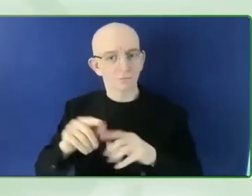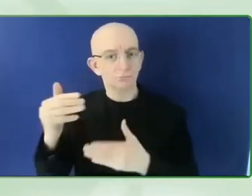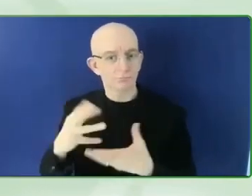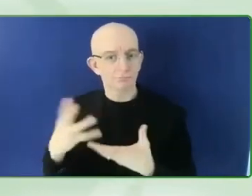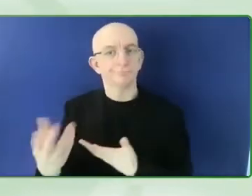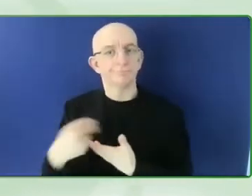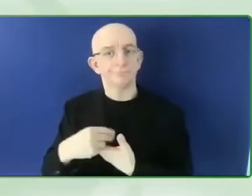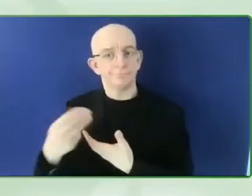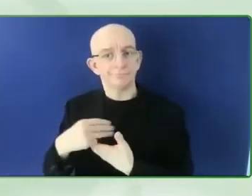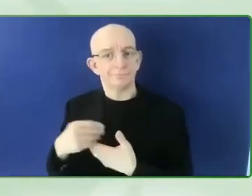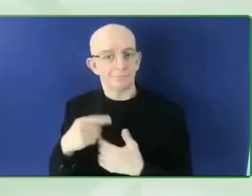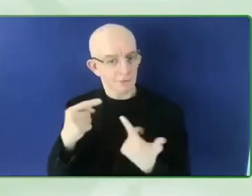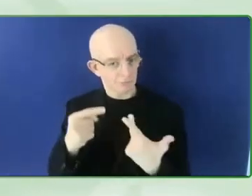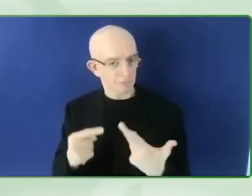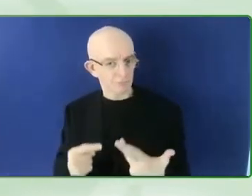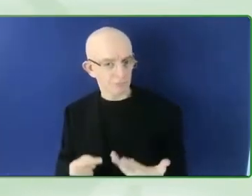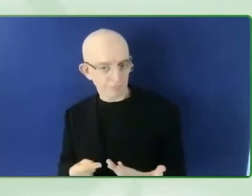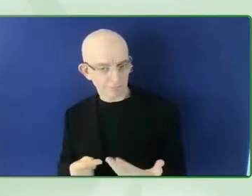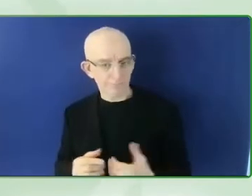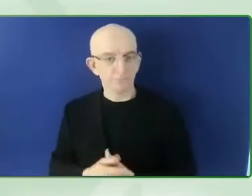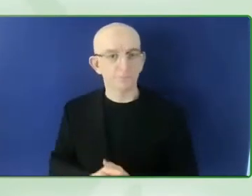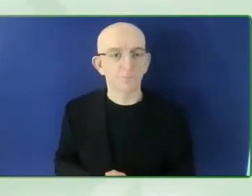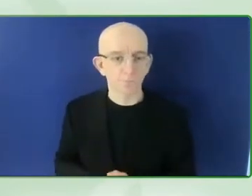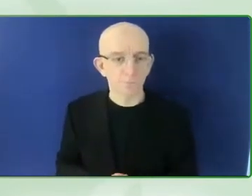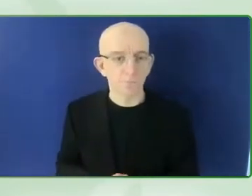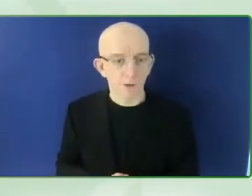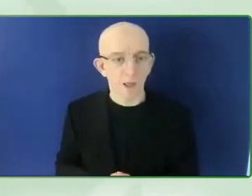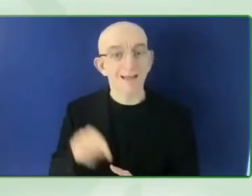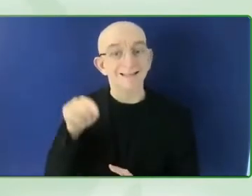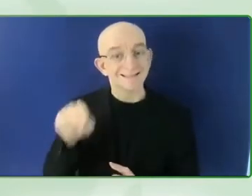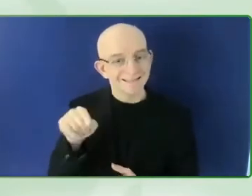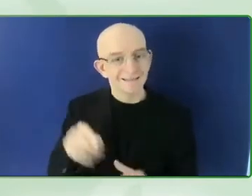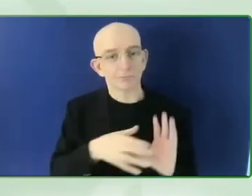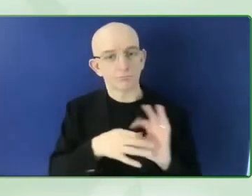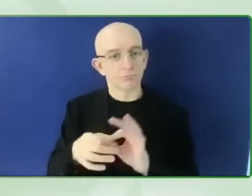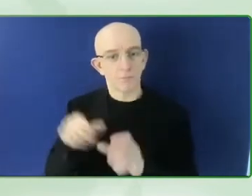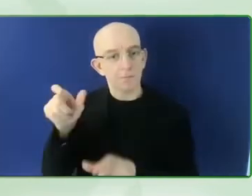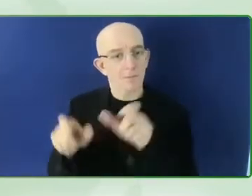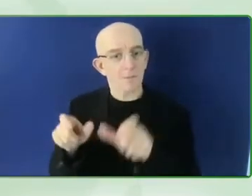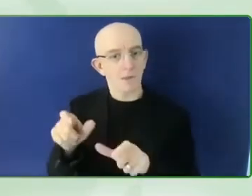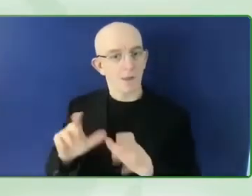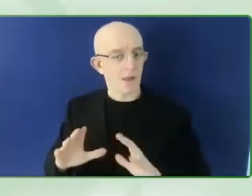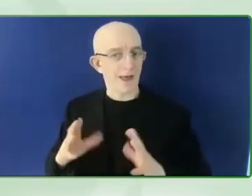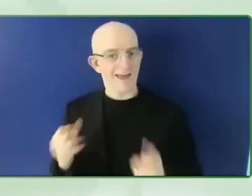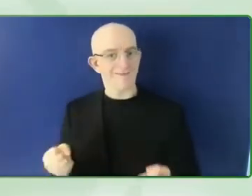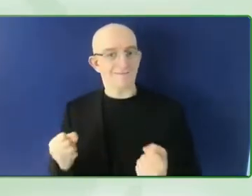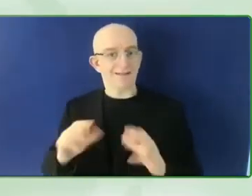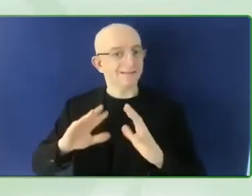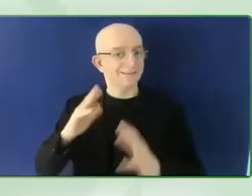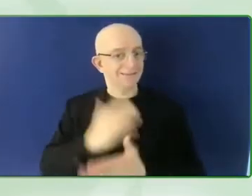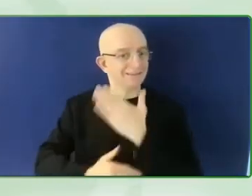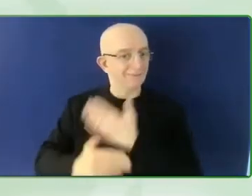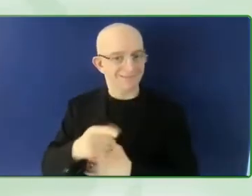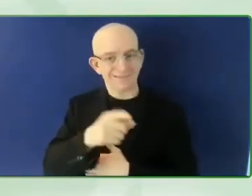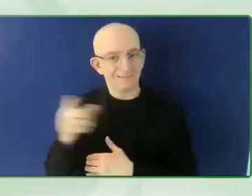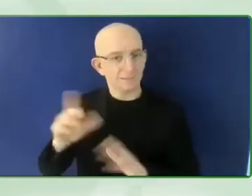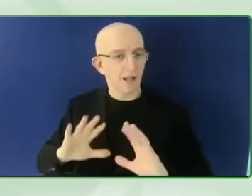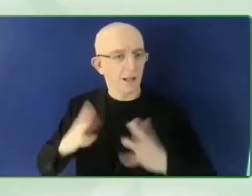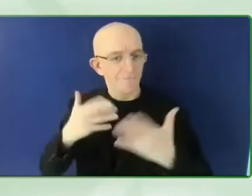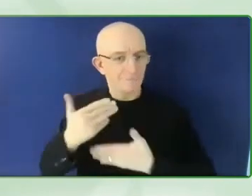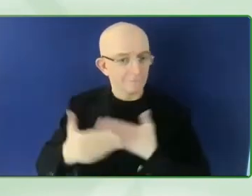a huge opportunity, an opportunity to ensure that we address sustainability and usability together,